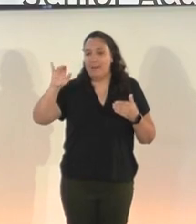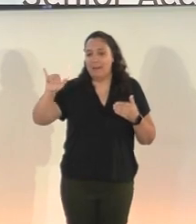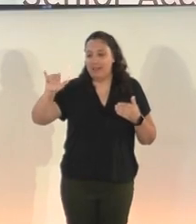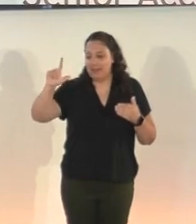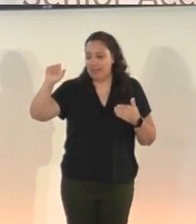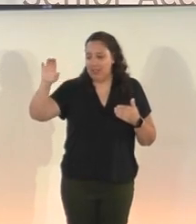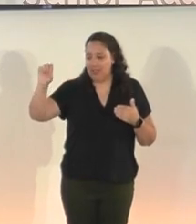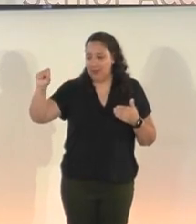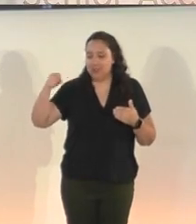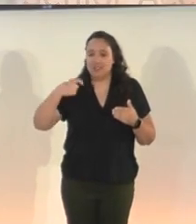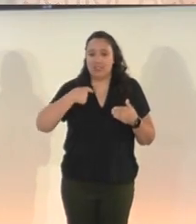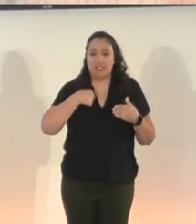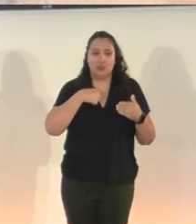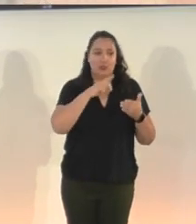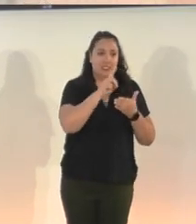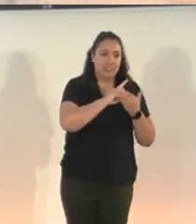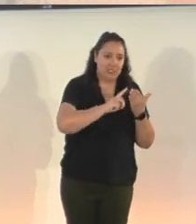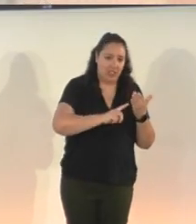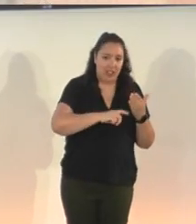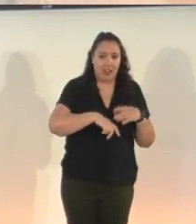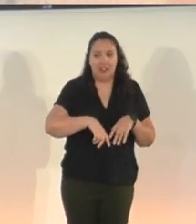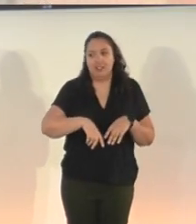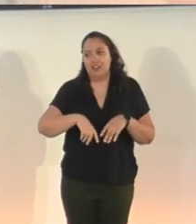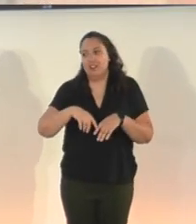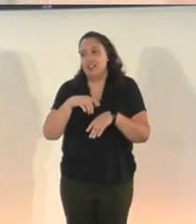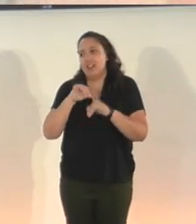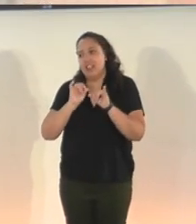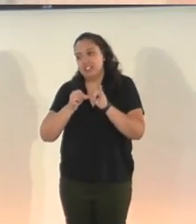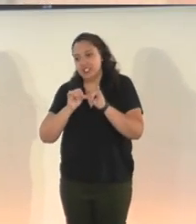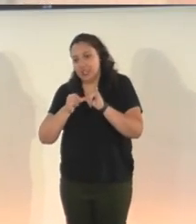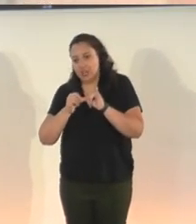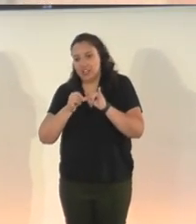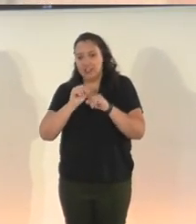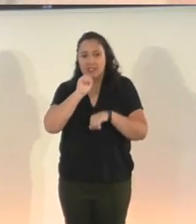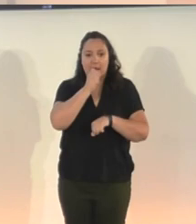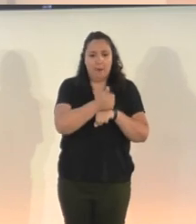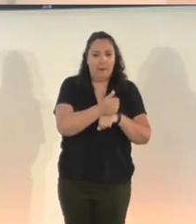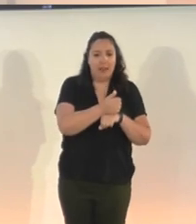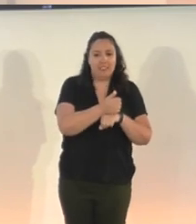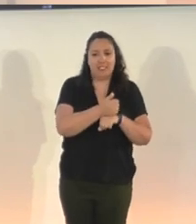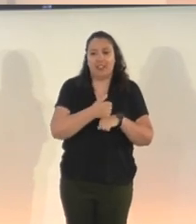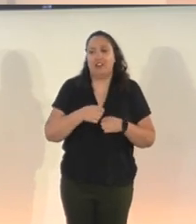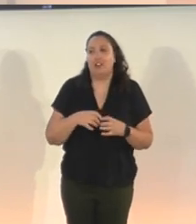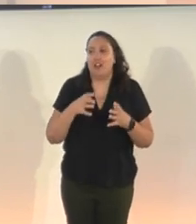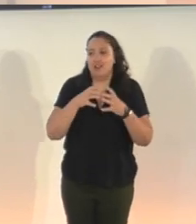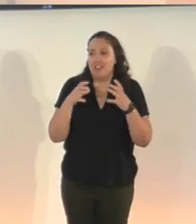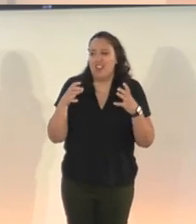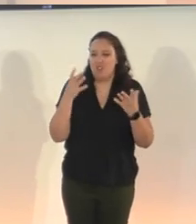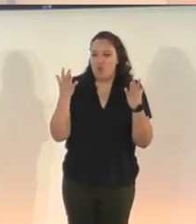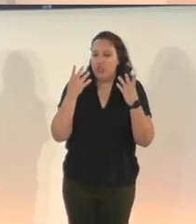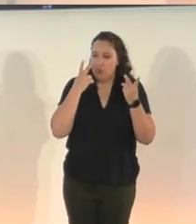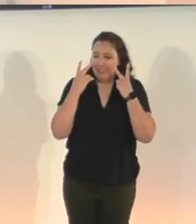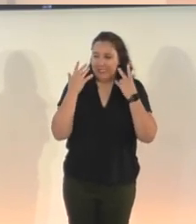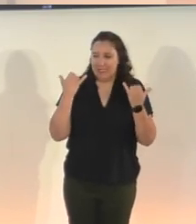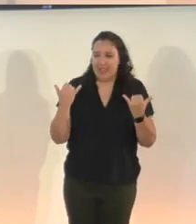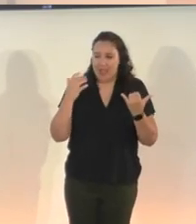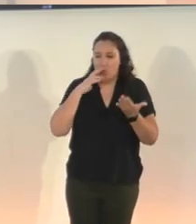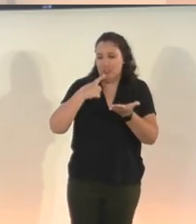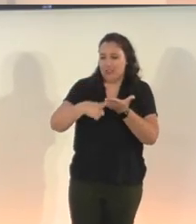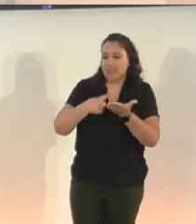engineering and implementing a lot of the features that you're going to see us talk about today.